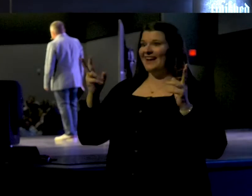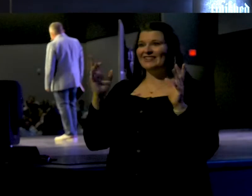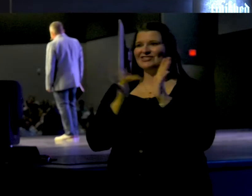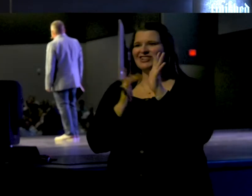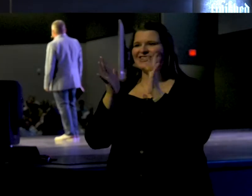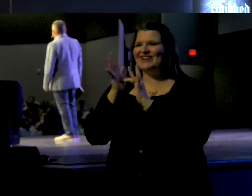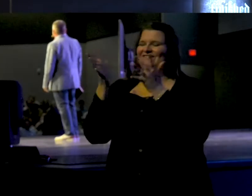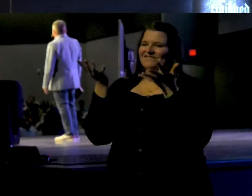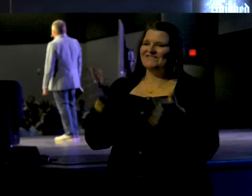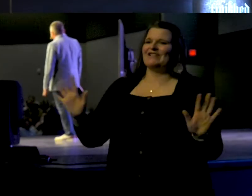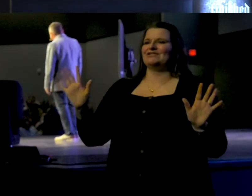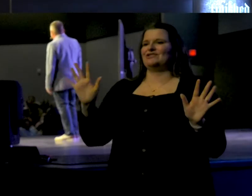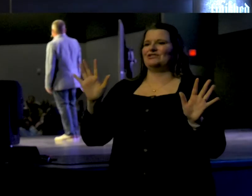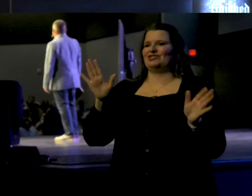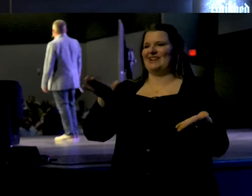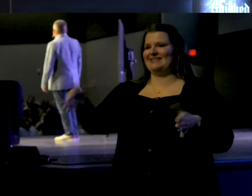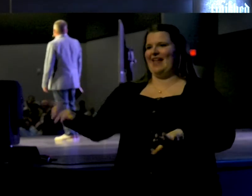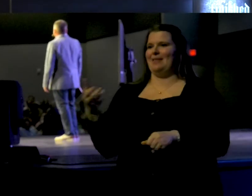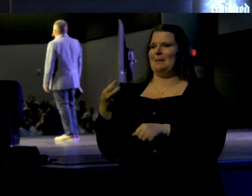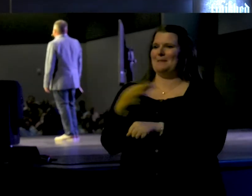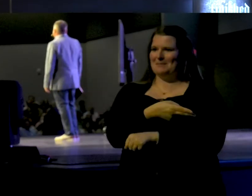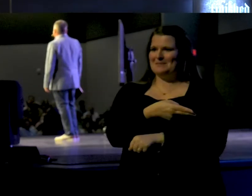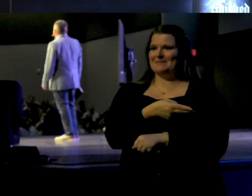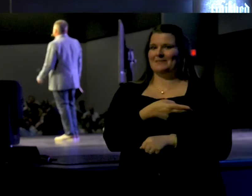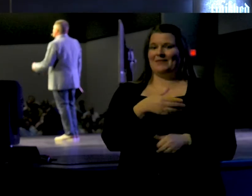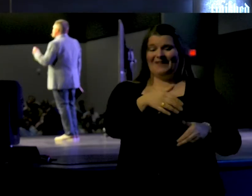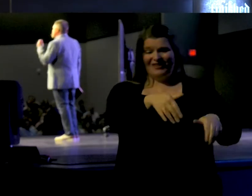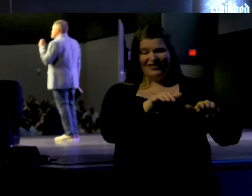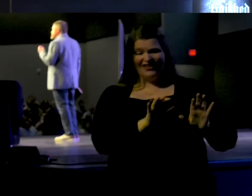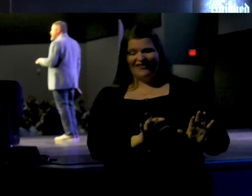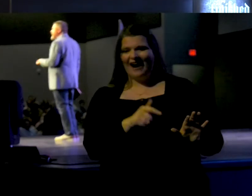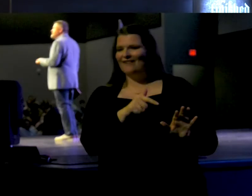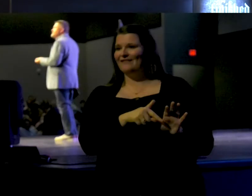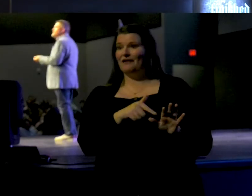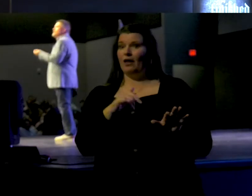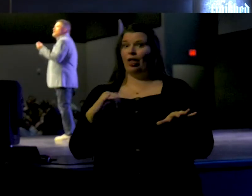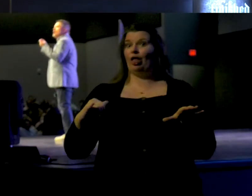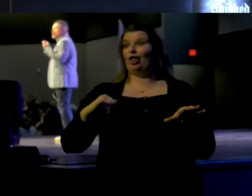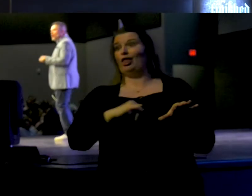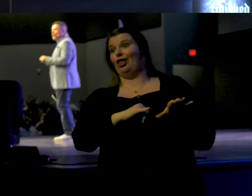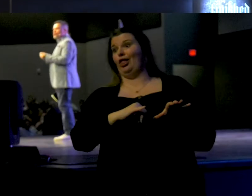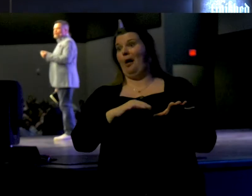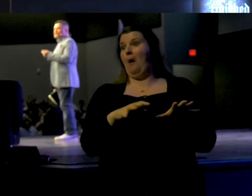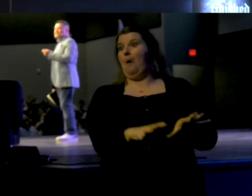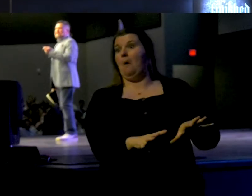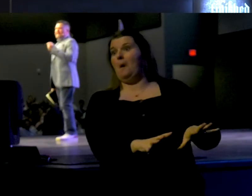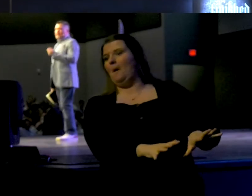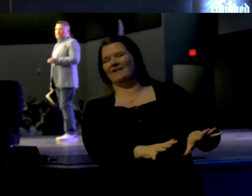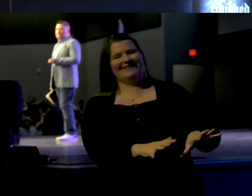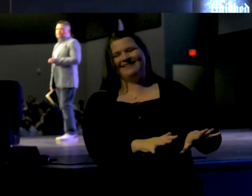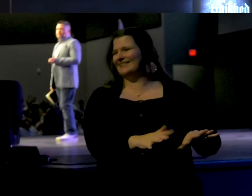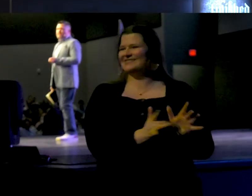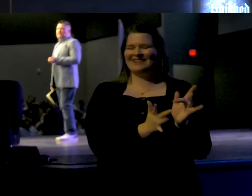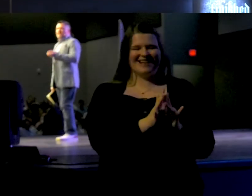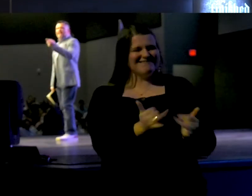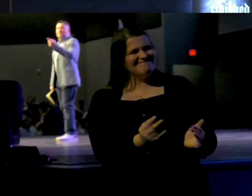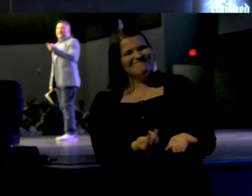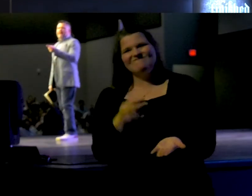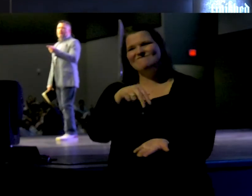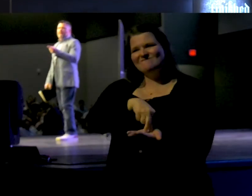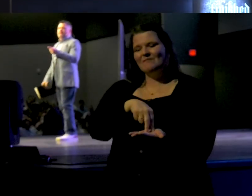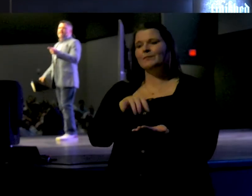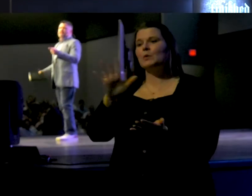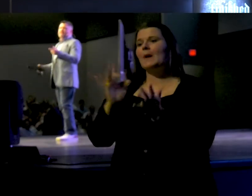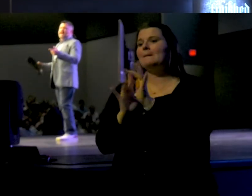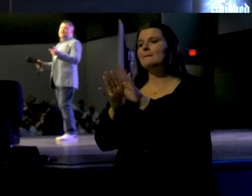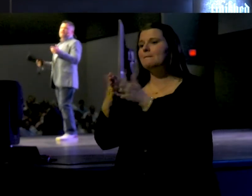finished death. The grave could not hold him. If you have